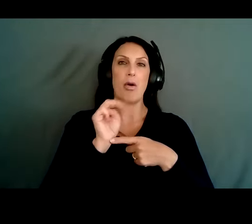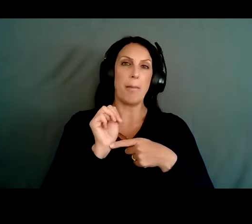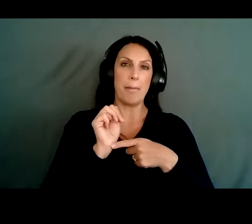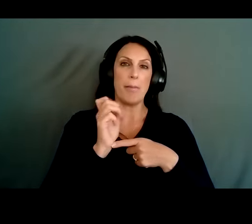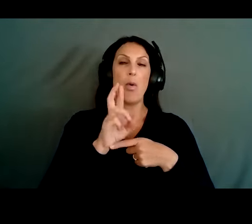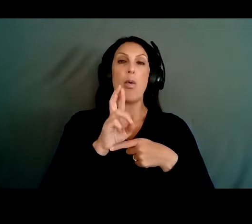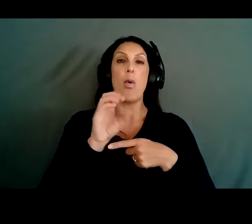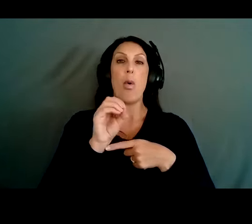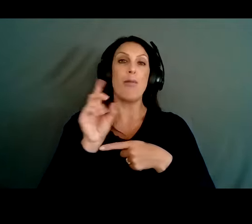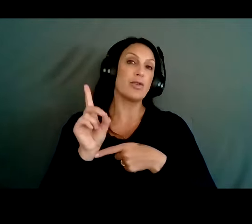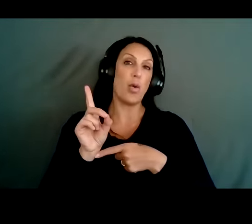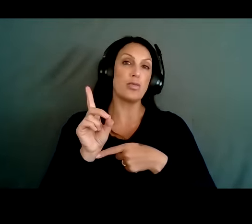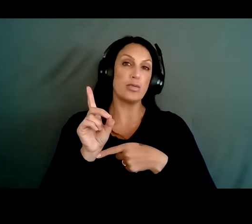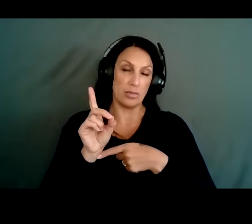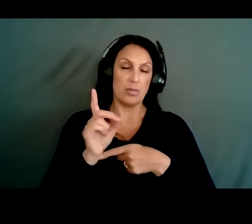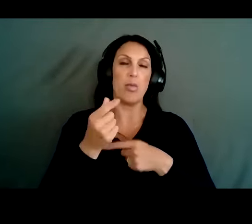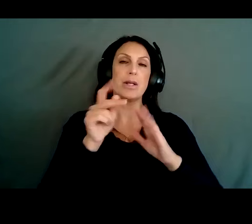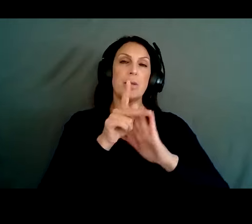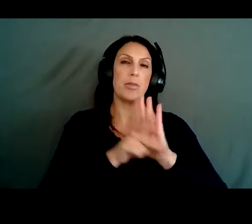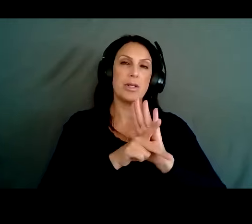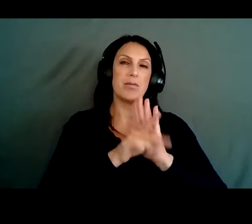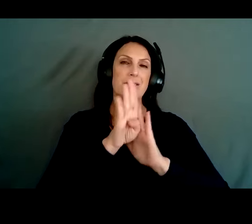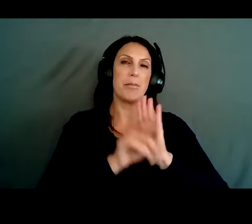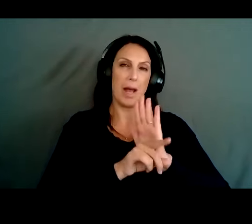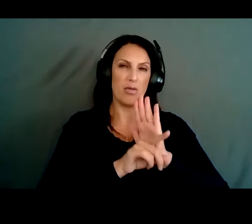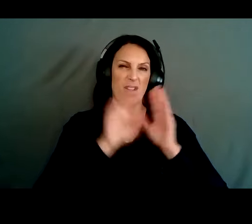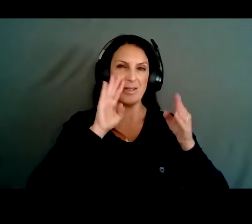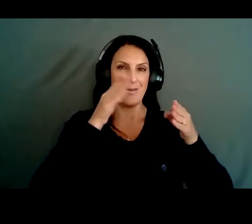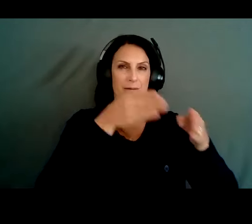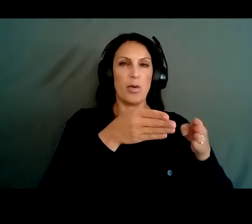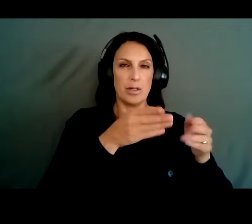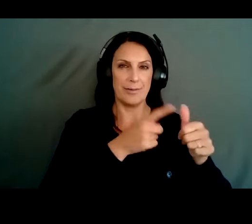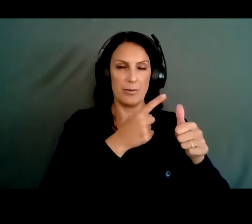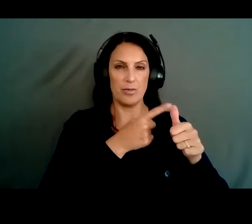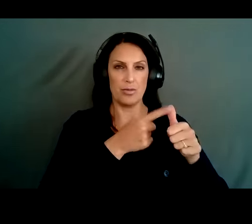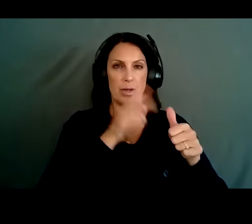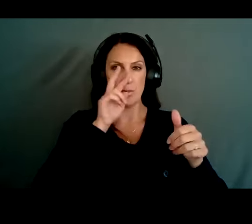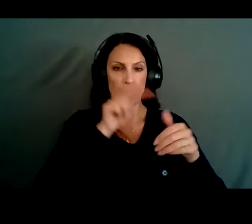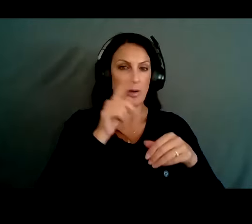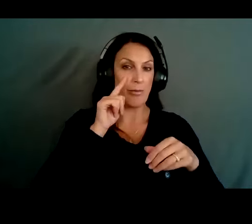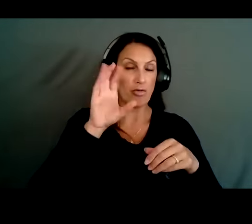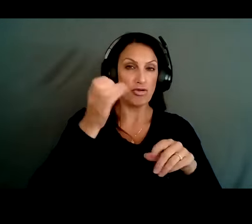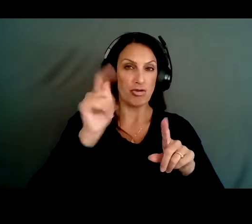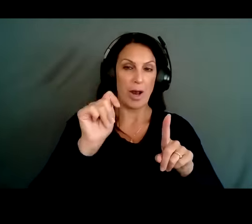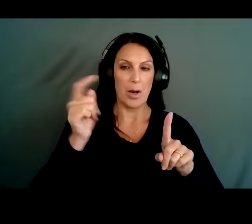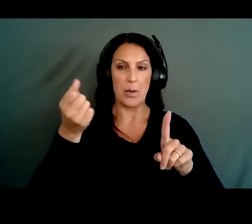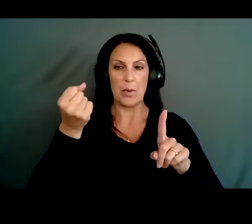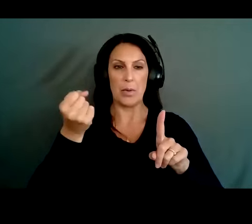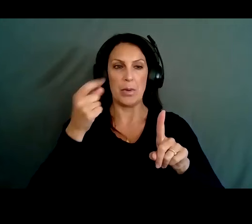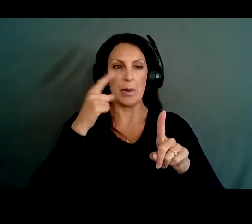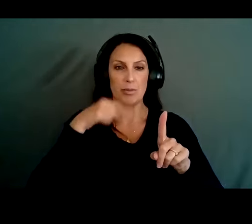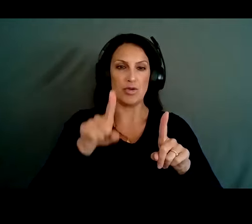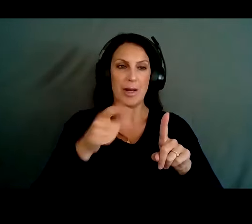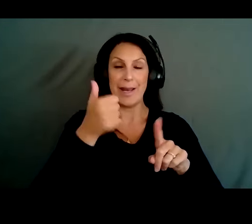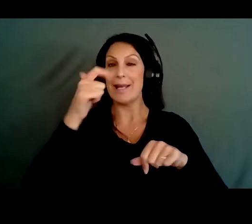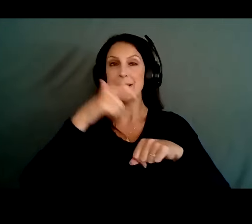let's focus on some of the principles and background. And so I just want to check the chat. Again, feel free to chat in at